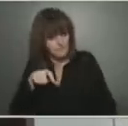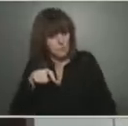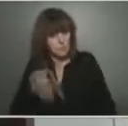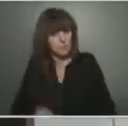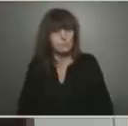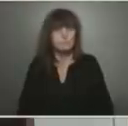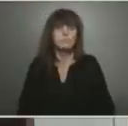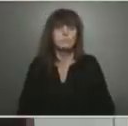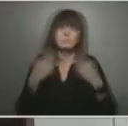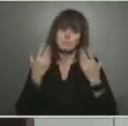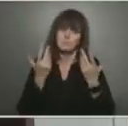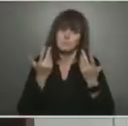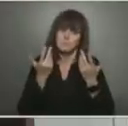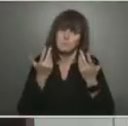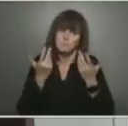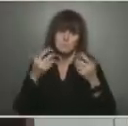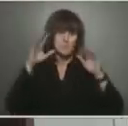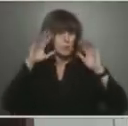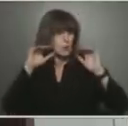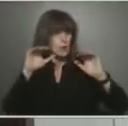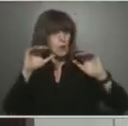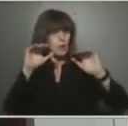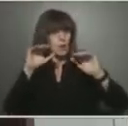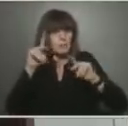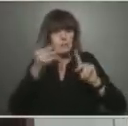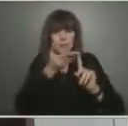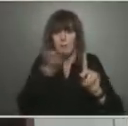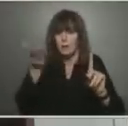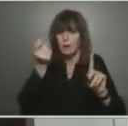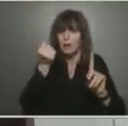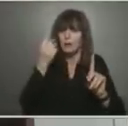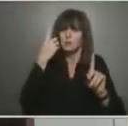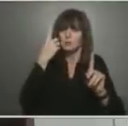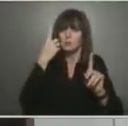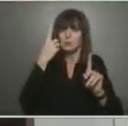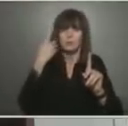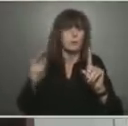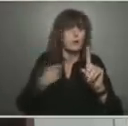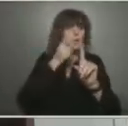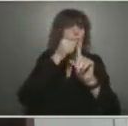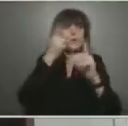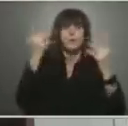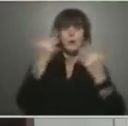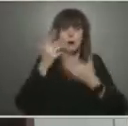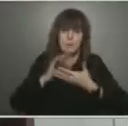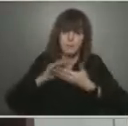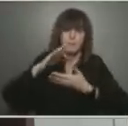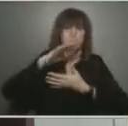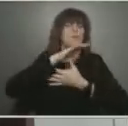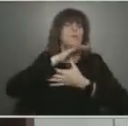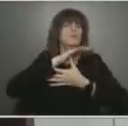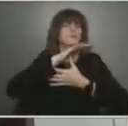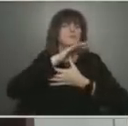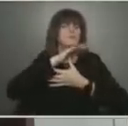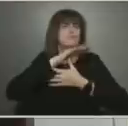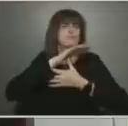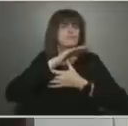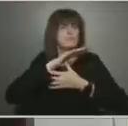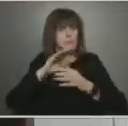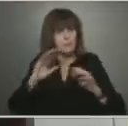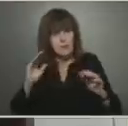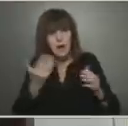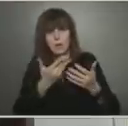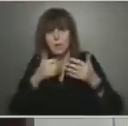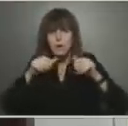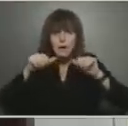Ontarians understand that we're trying to prioritize our case and contact management capacity for the highest risk and most vulnerable